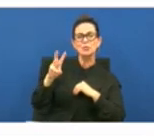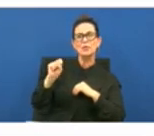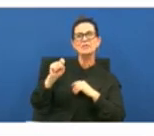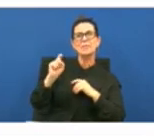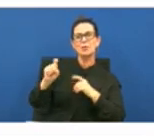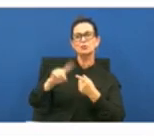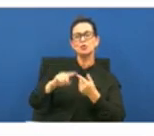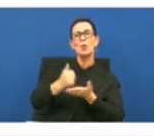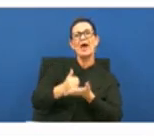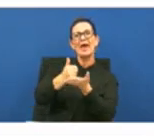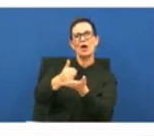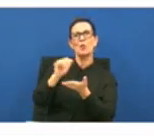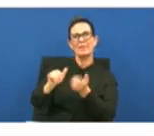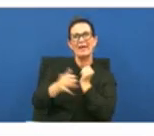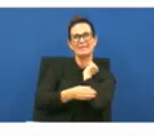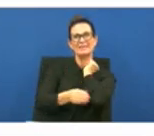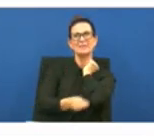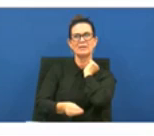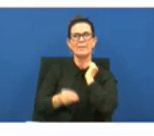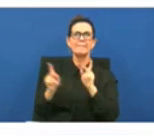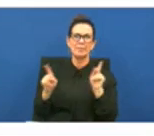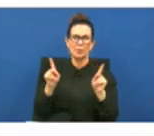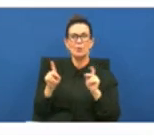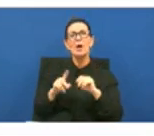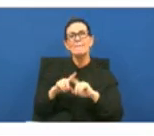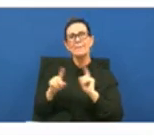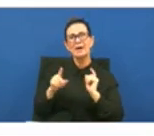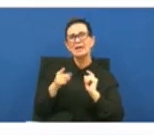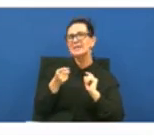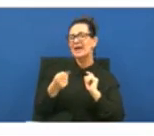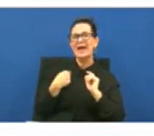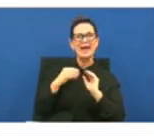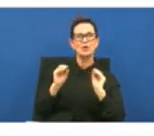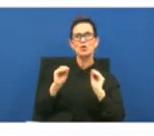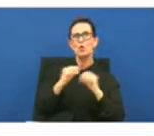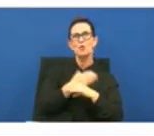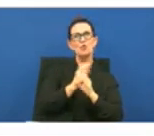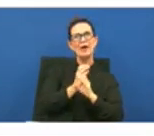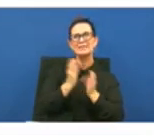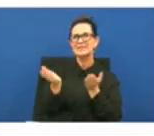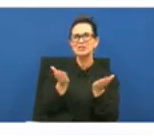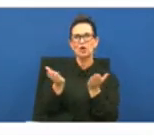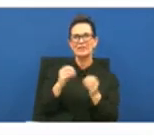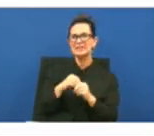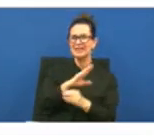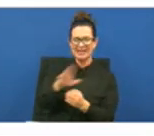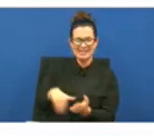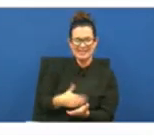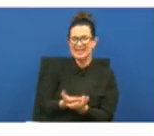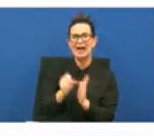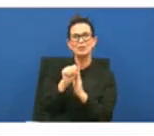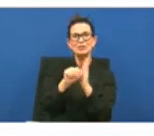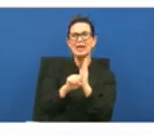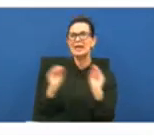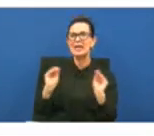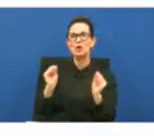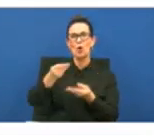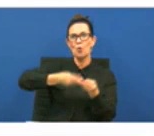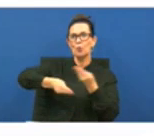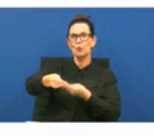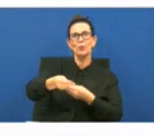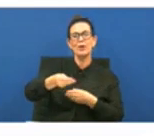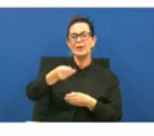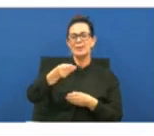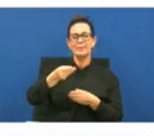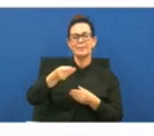population but keeping in mind when the bridge center opened there was no crisis services in the entire state and there was no reimbursement rate